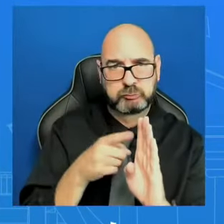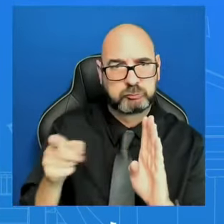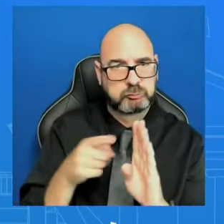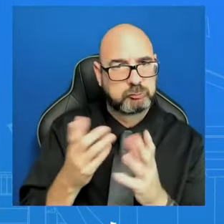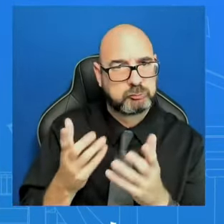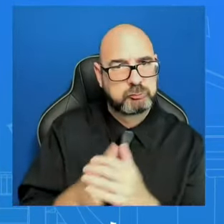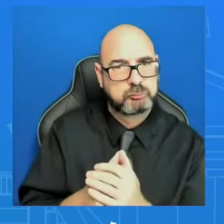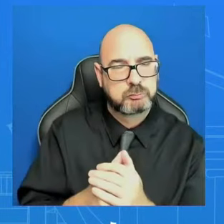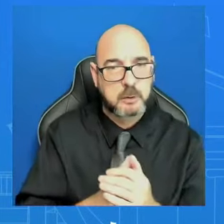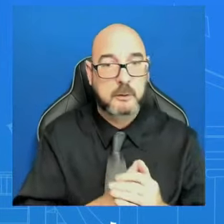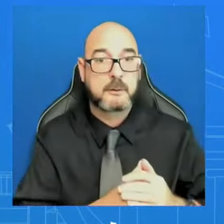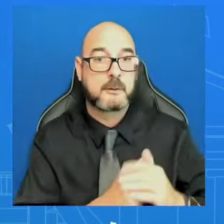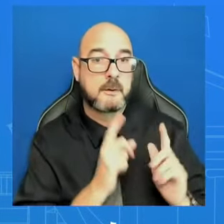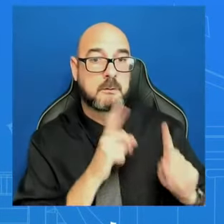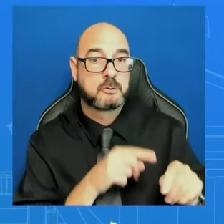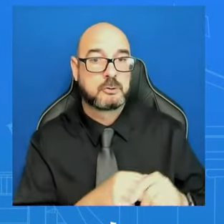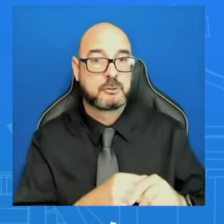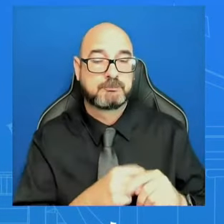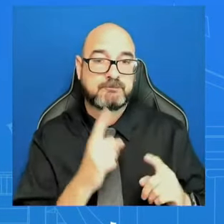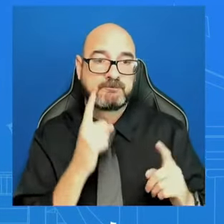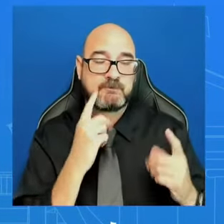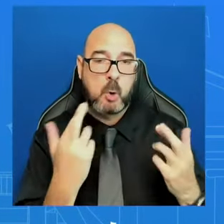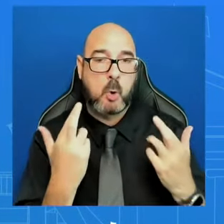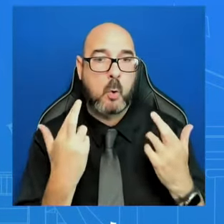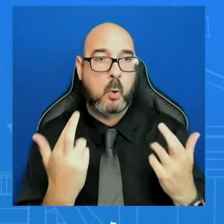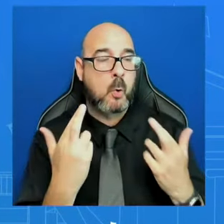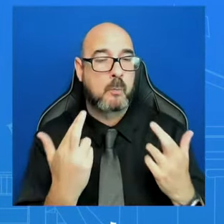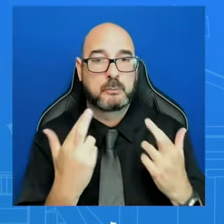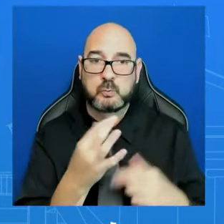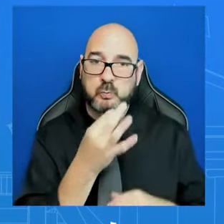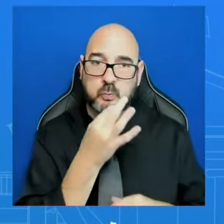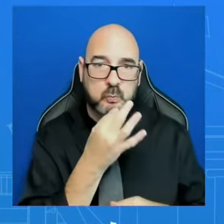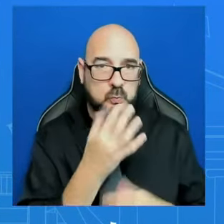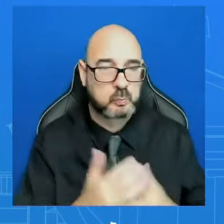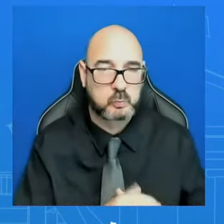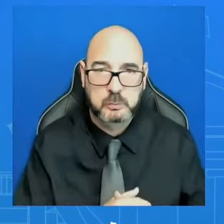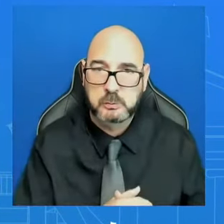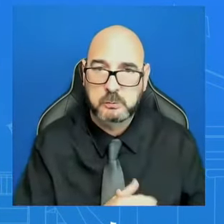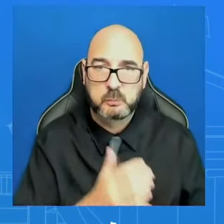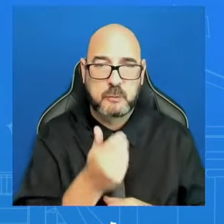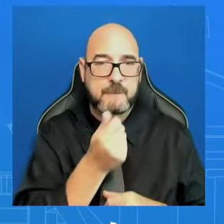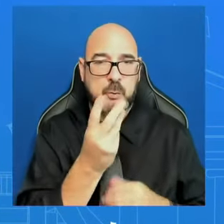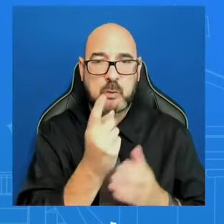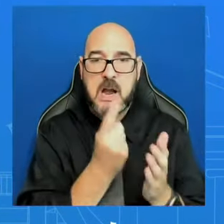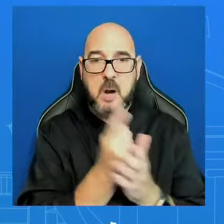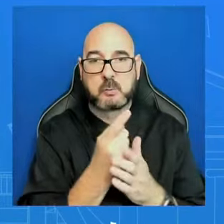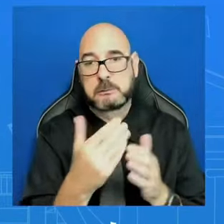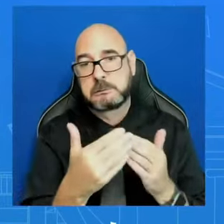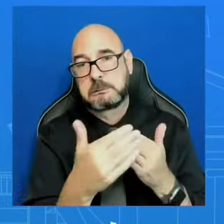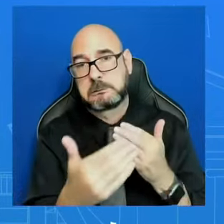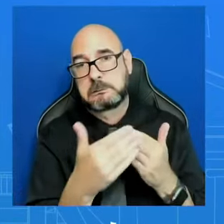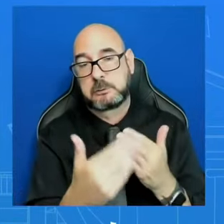announcements of changes here in coming hours and days, and I'll leave it at that. That's short. Hours and days.